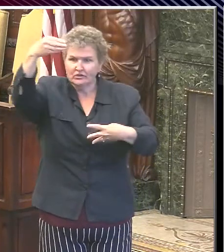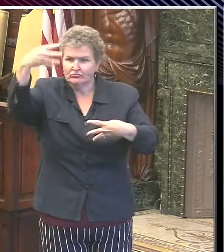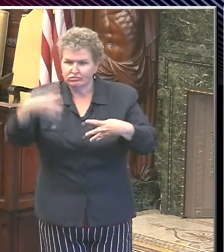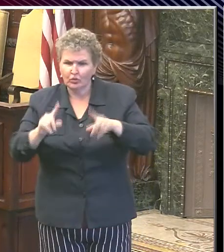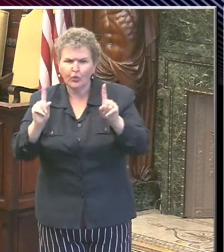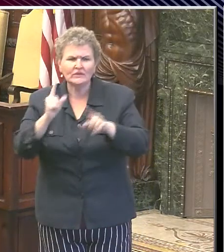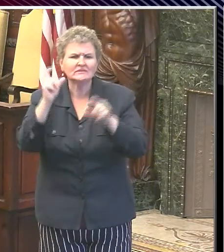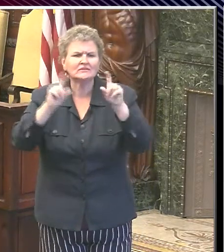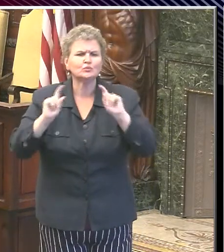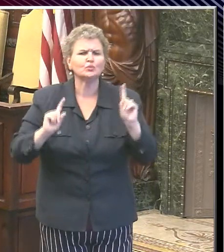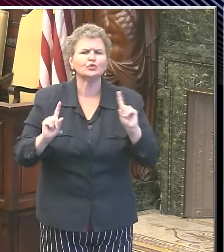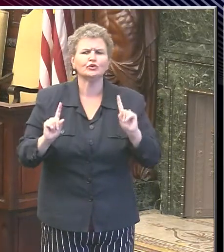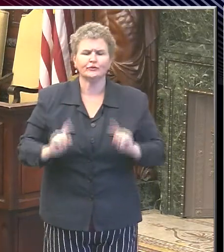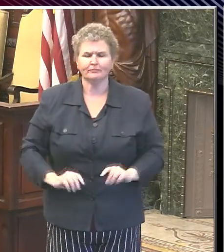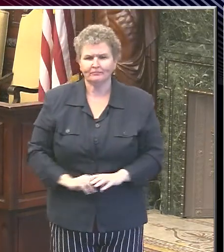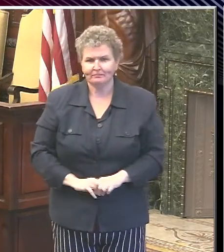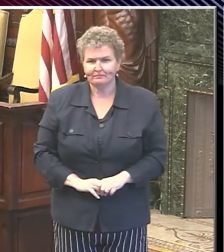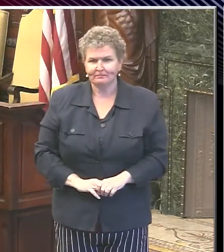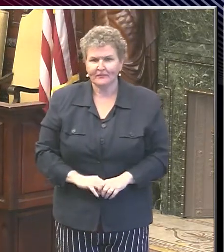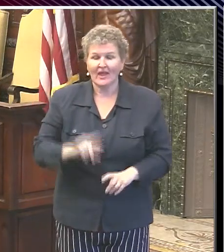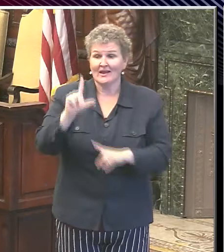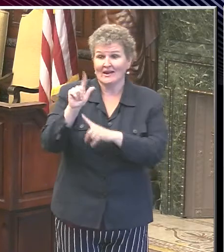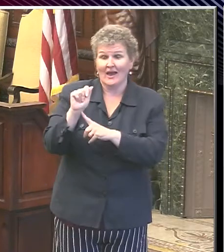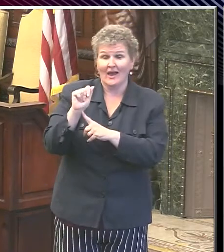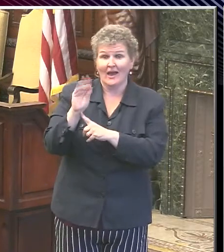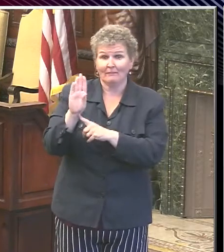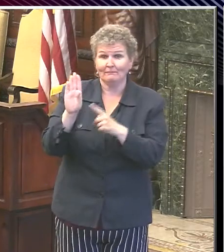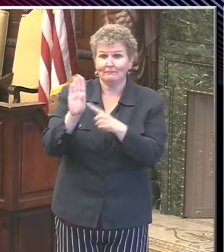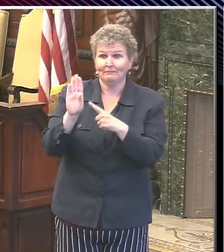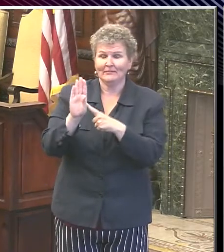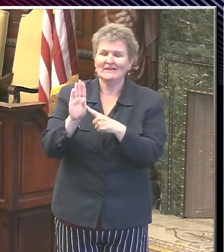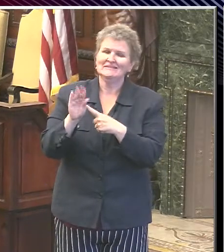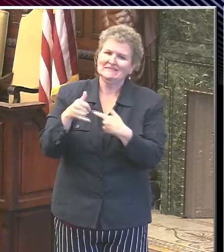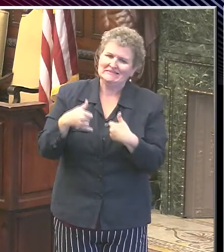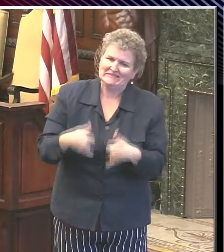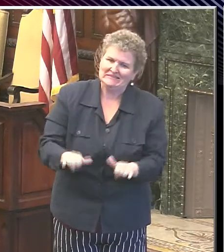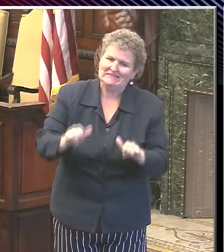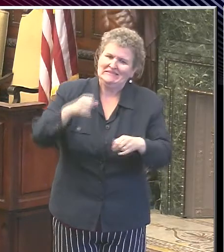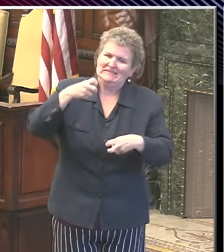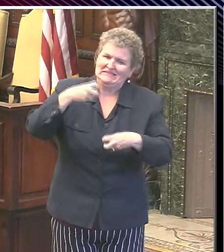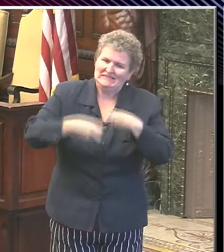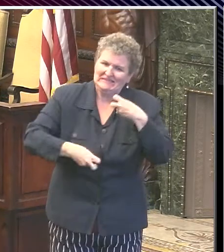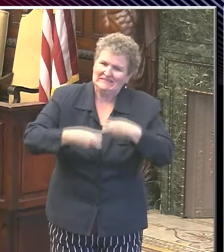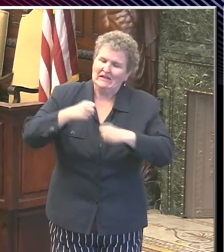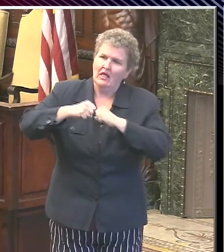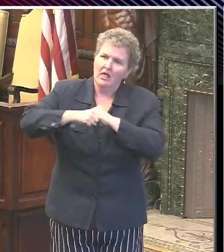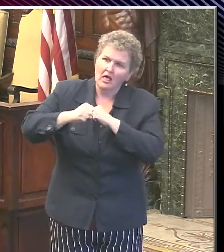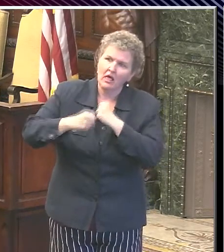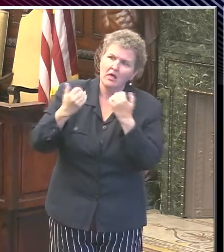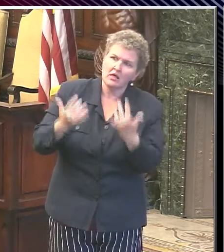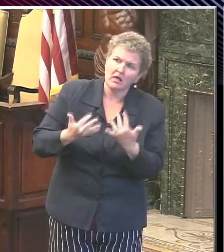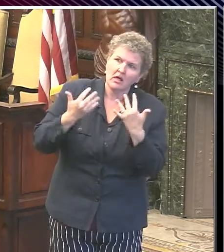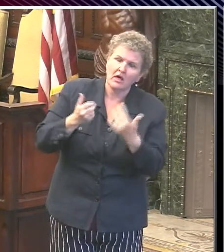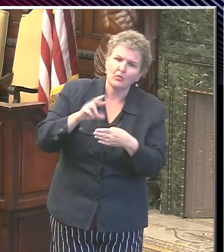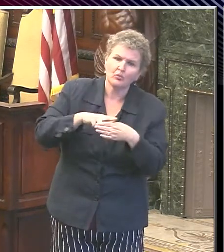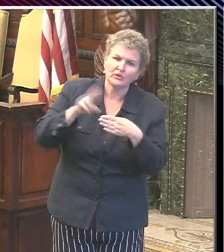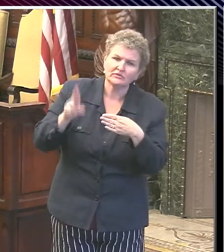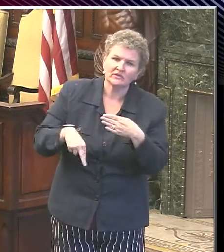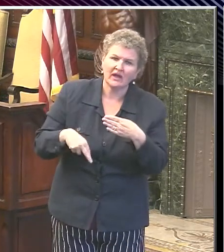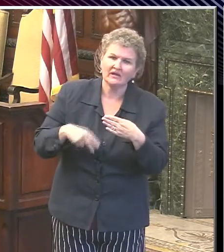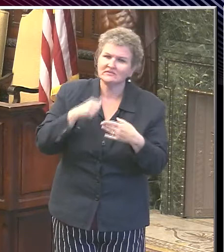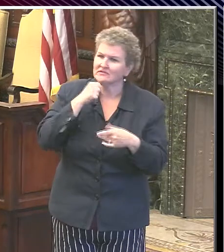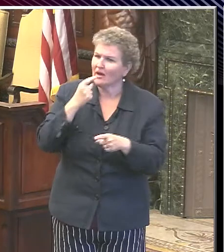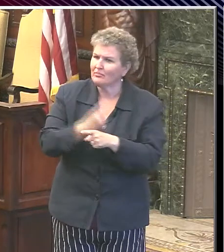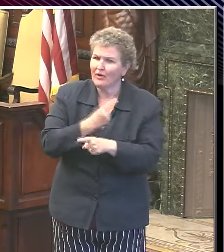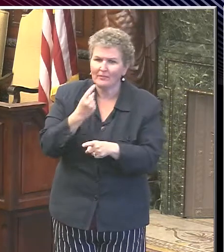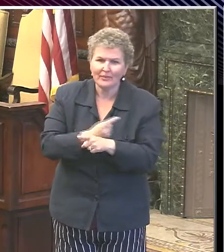We have had problems with laboratories with a very long turnaround time reporting results, unacceptably long. We are seeing a small